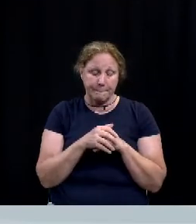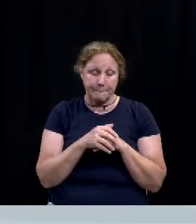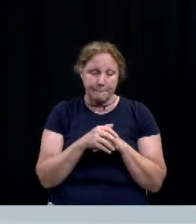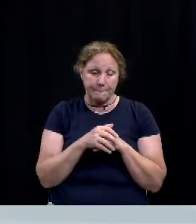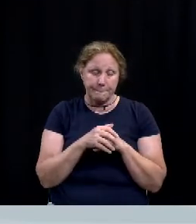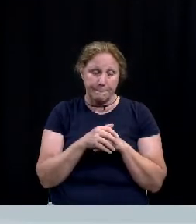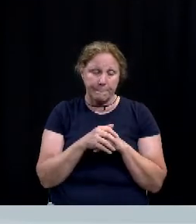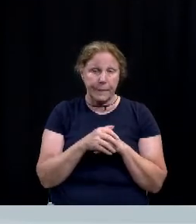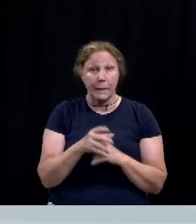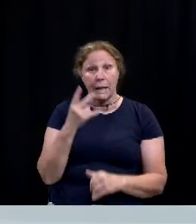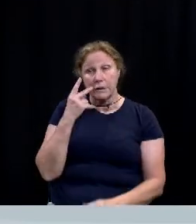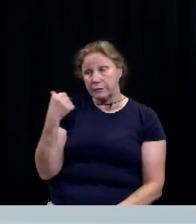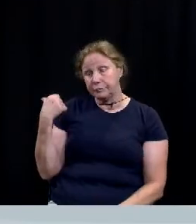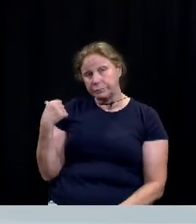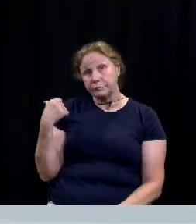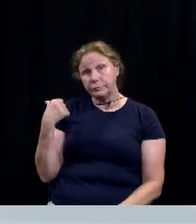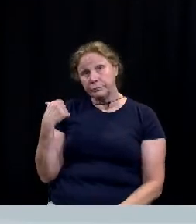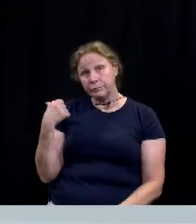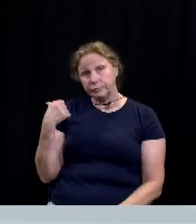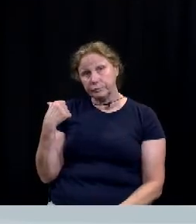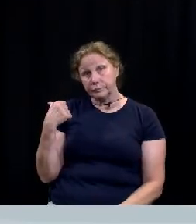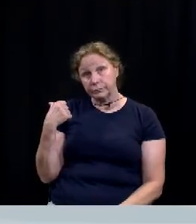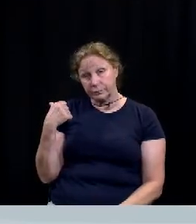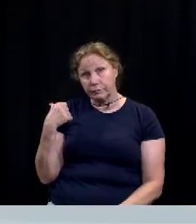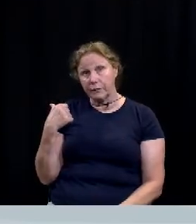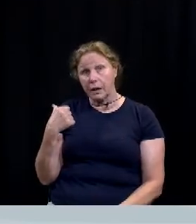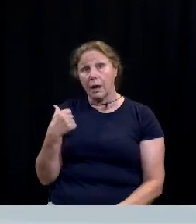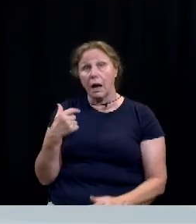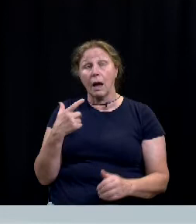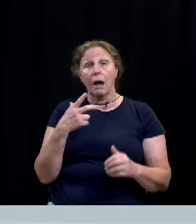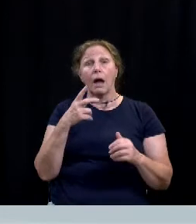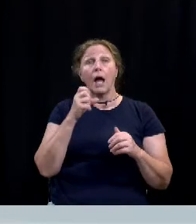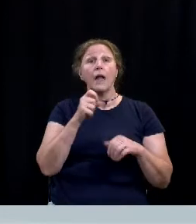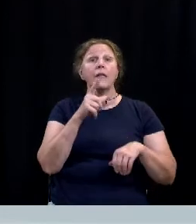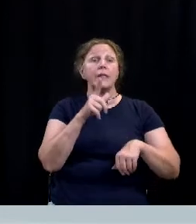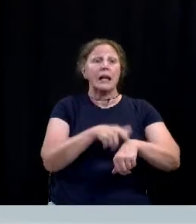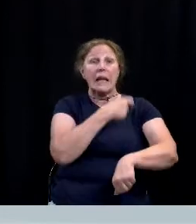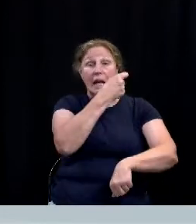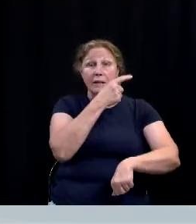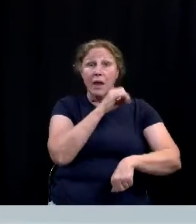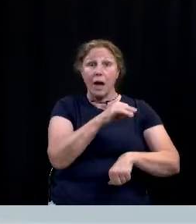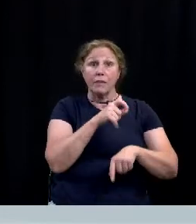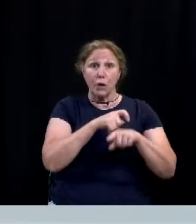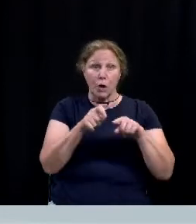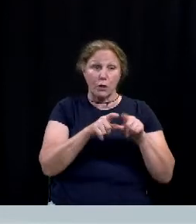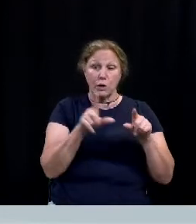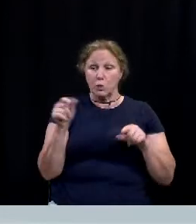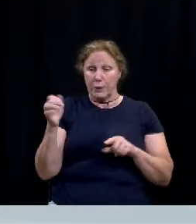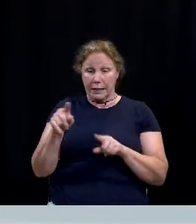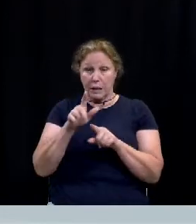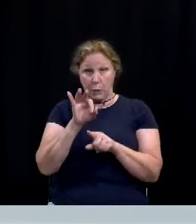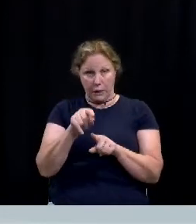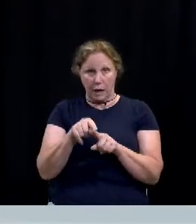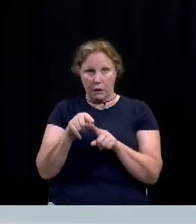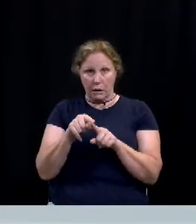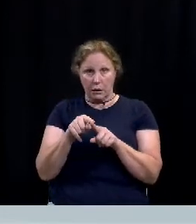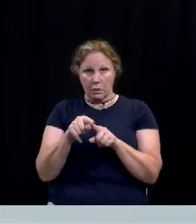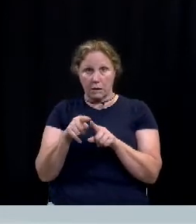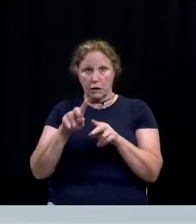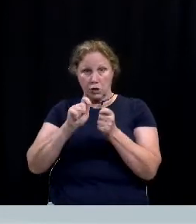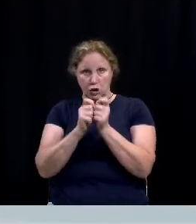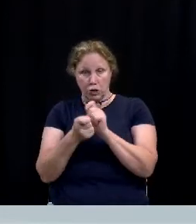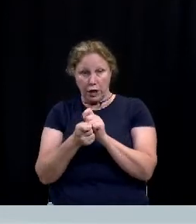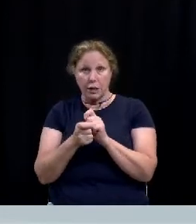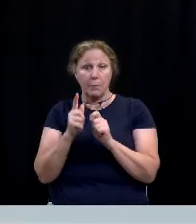as you can see from this slide there were slight reductions in the length of both types of calls from 2018 to 2019 but if the